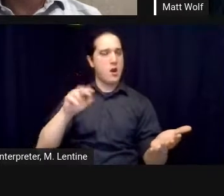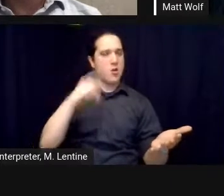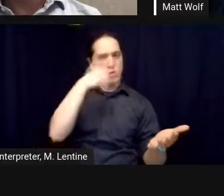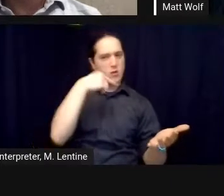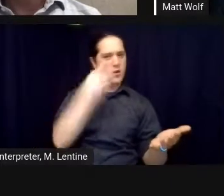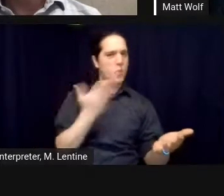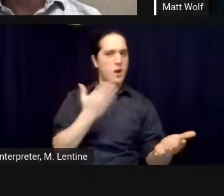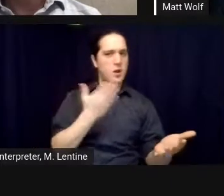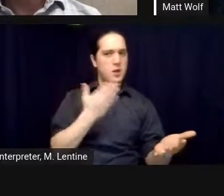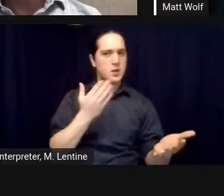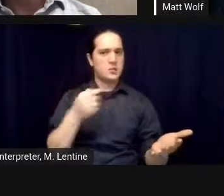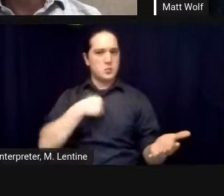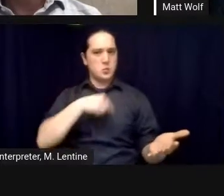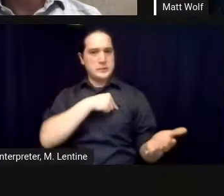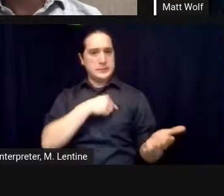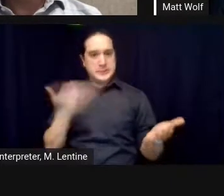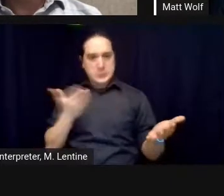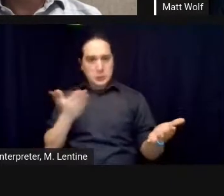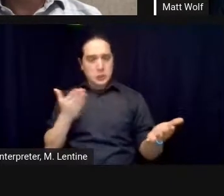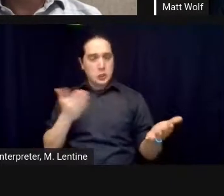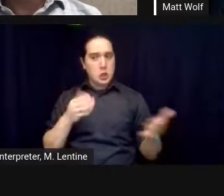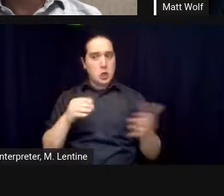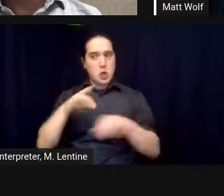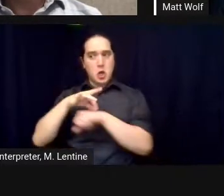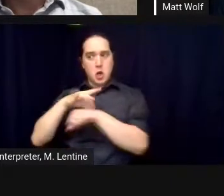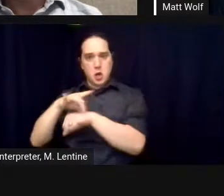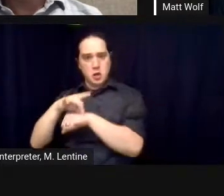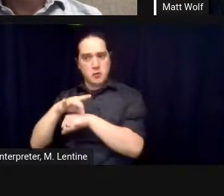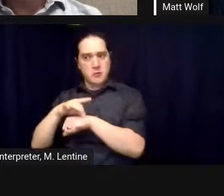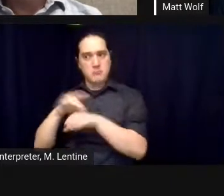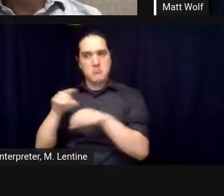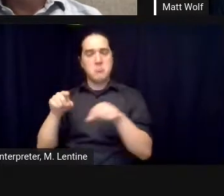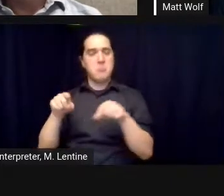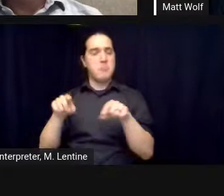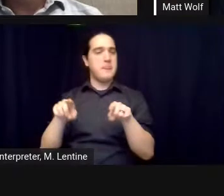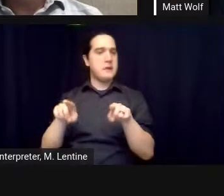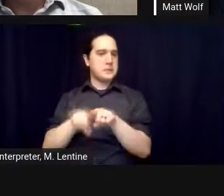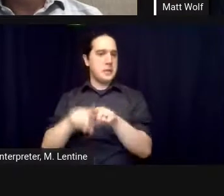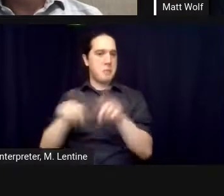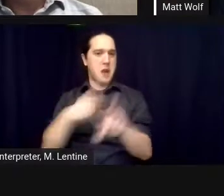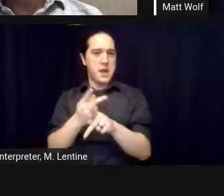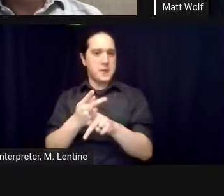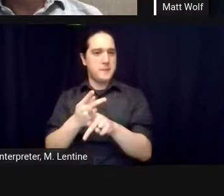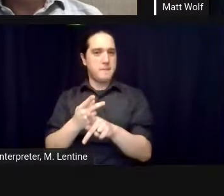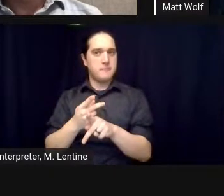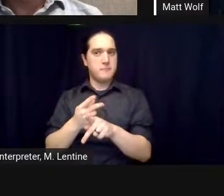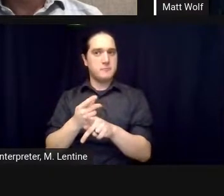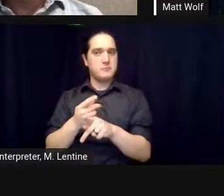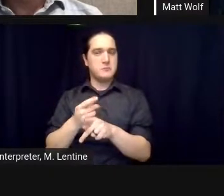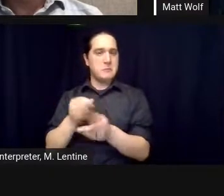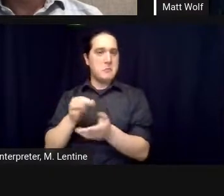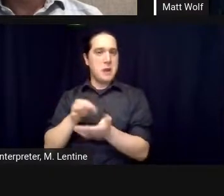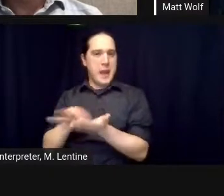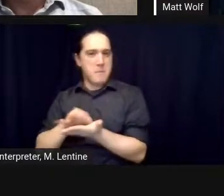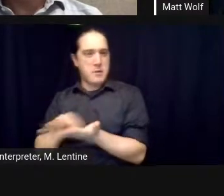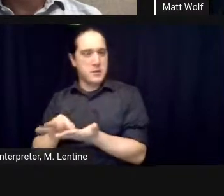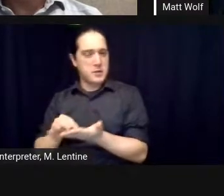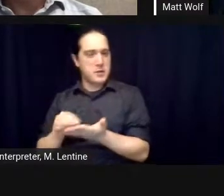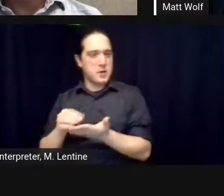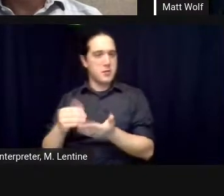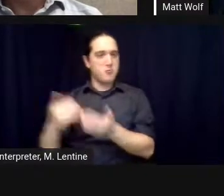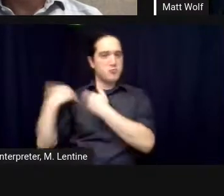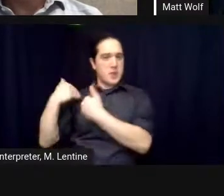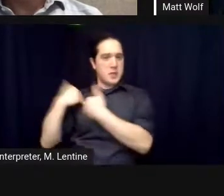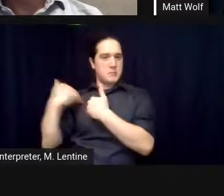planet earth we now have smog alerts in cities i'm convinced if people in around the world